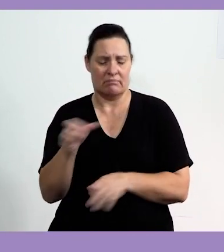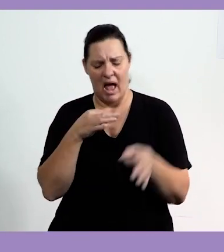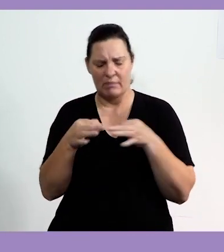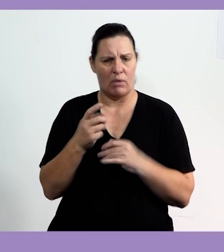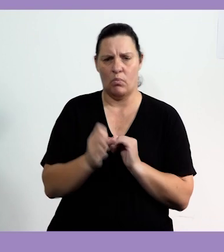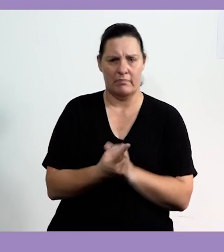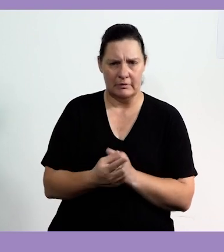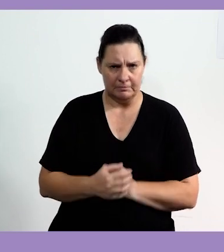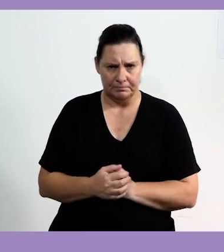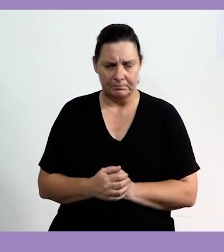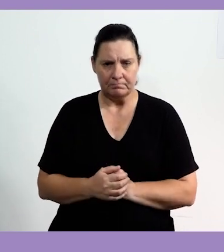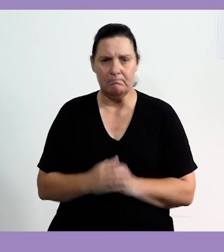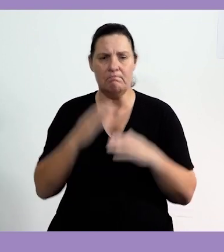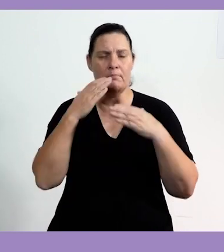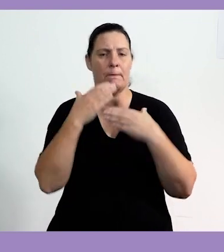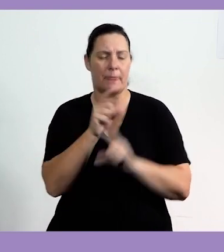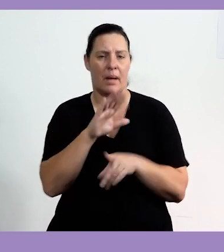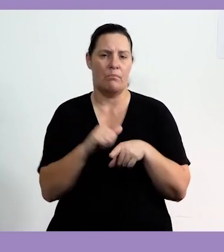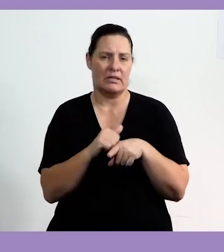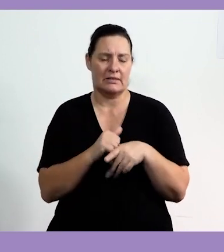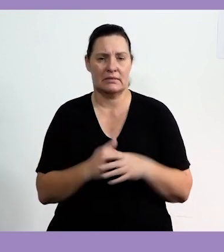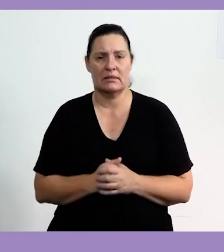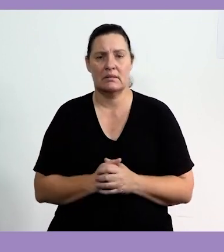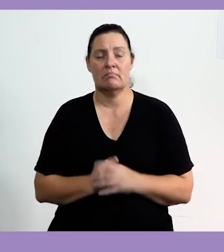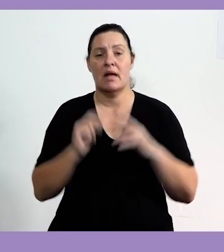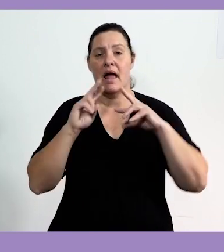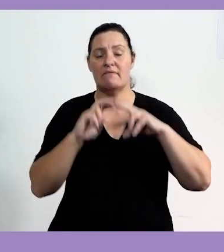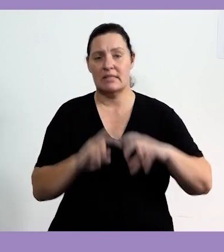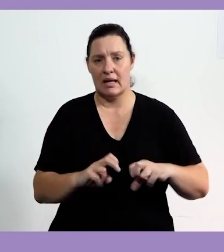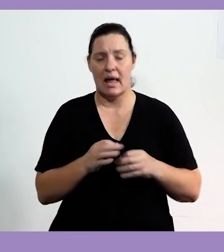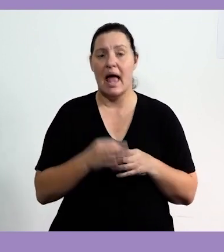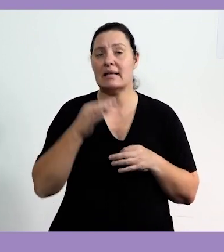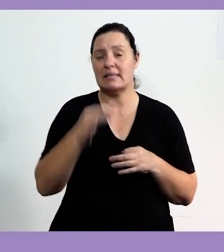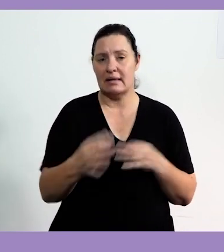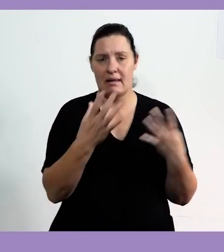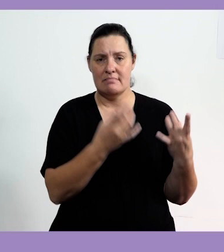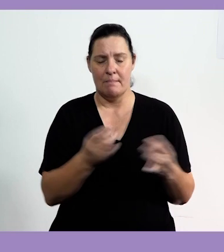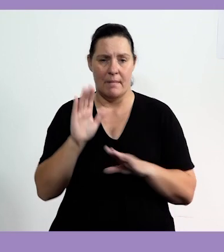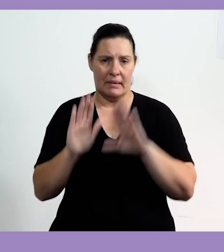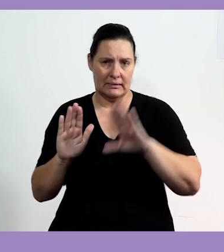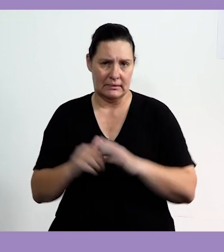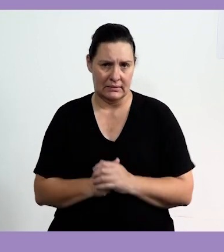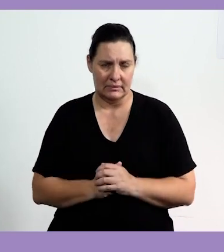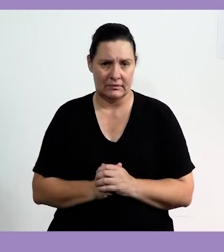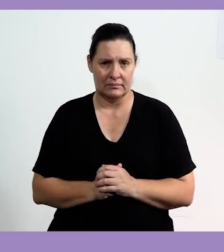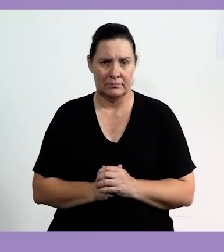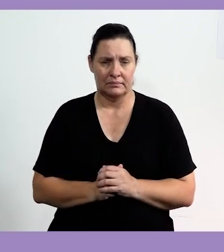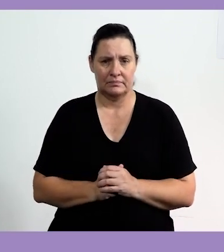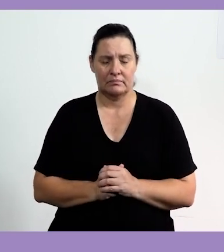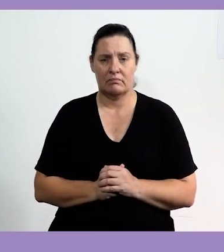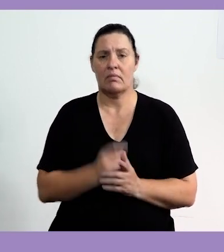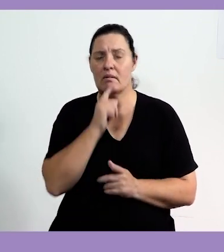words. Let's focus on some practice. Investigate and extend numeric patterns.